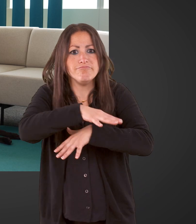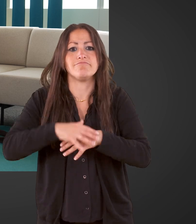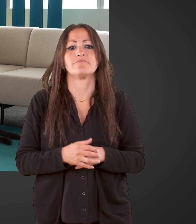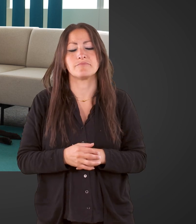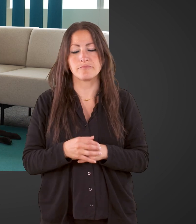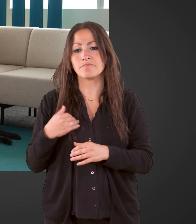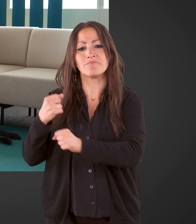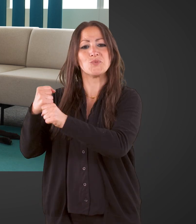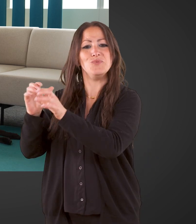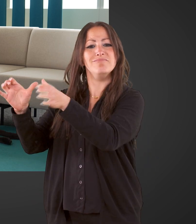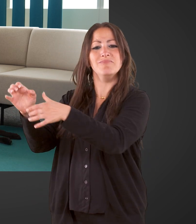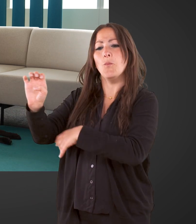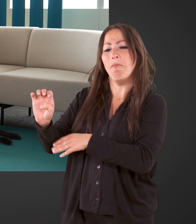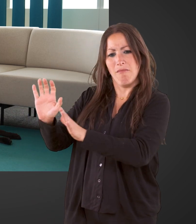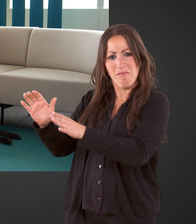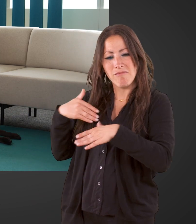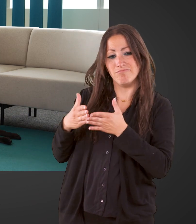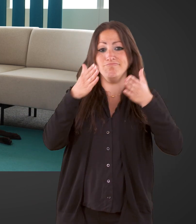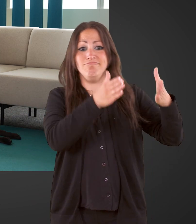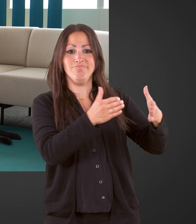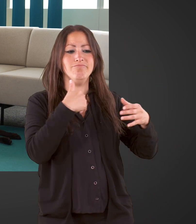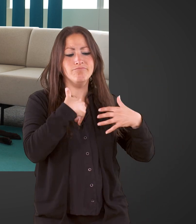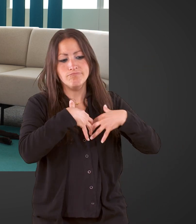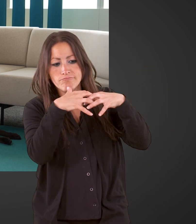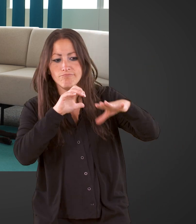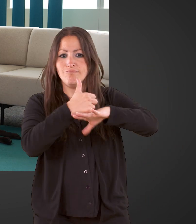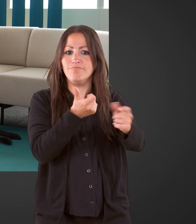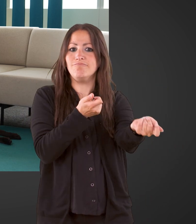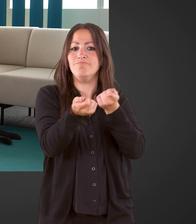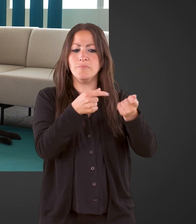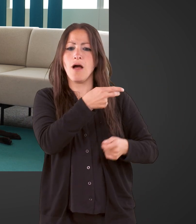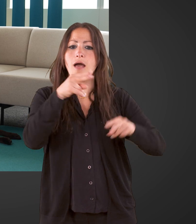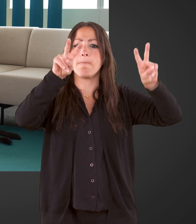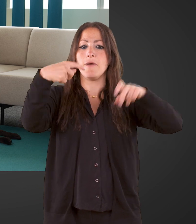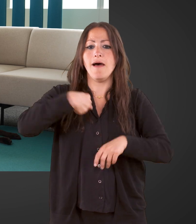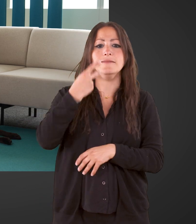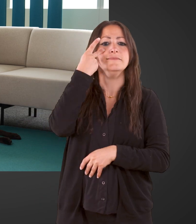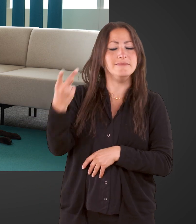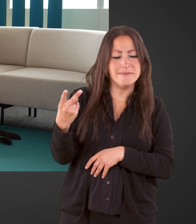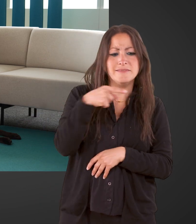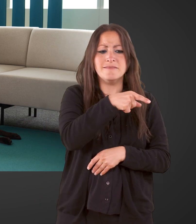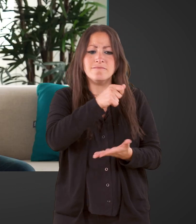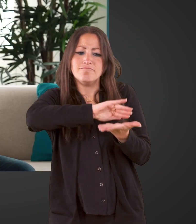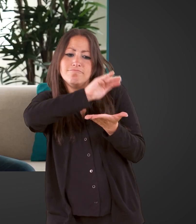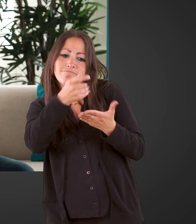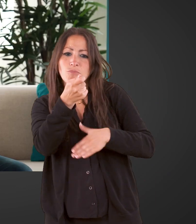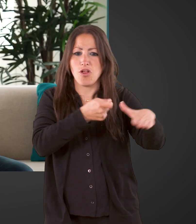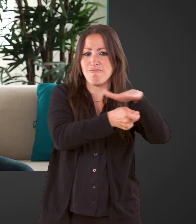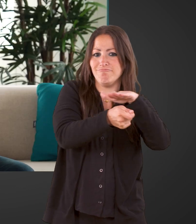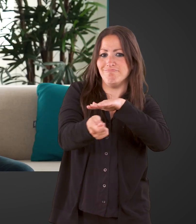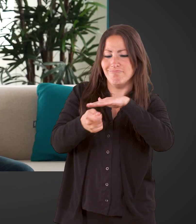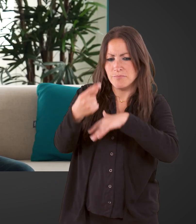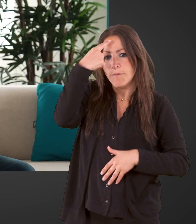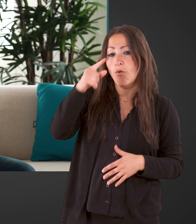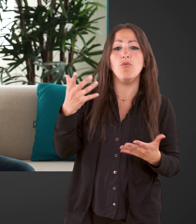Parallèlement à mon travail à la Commission européenne, j'ai créé et je préside la Fondation d'utilité publique IC, qui accompagnent des